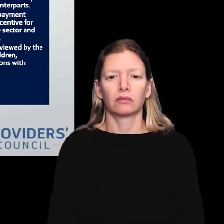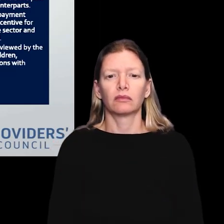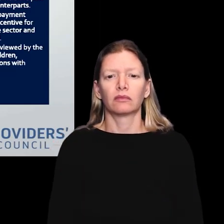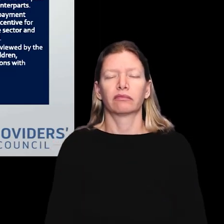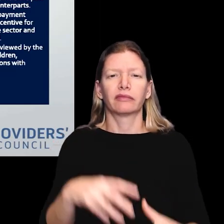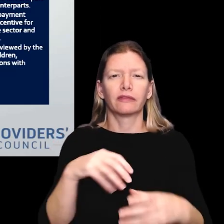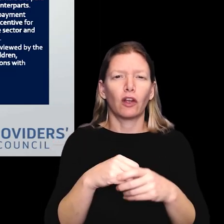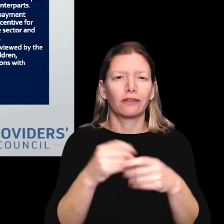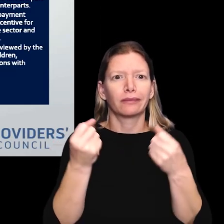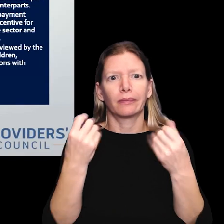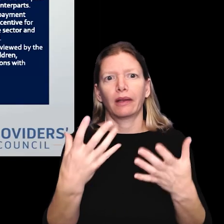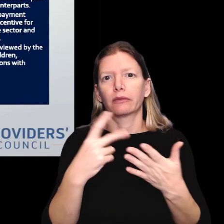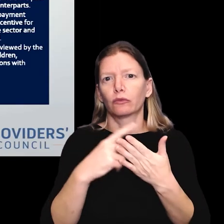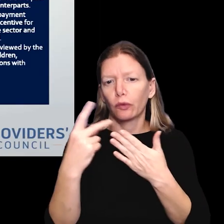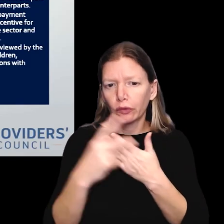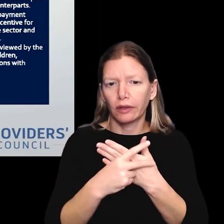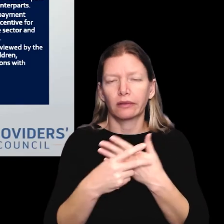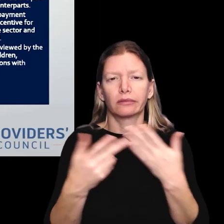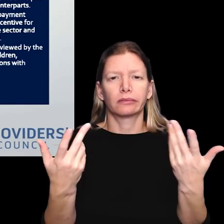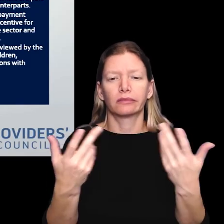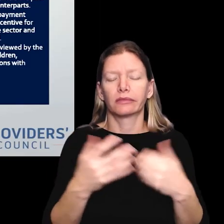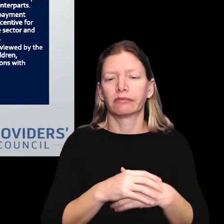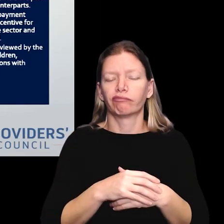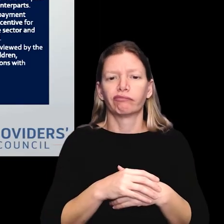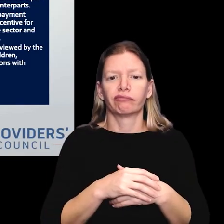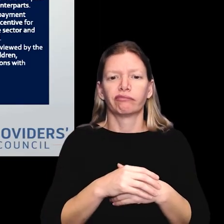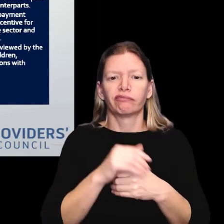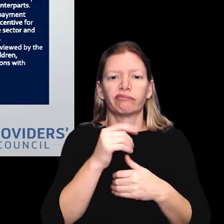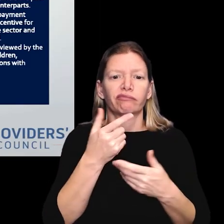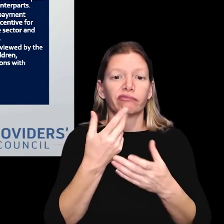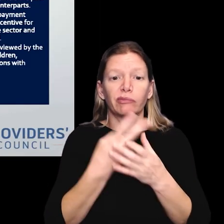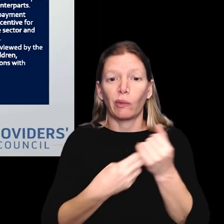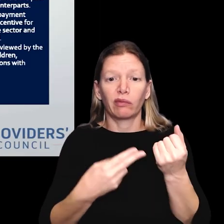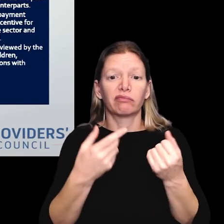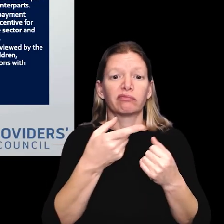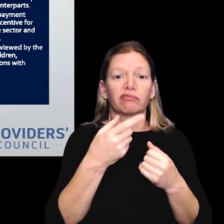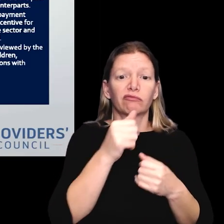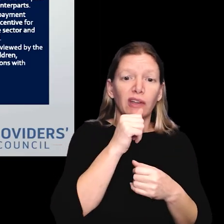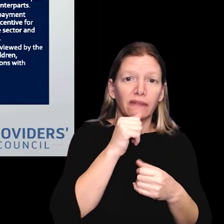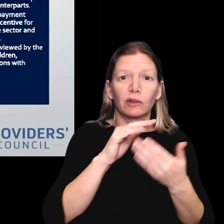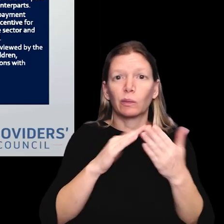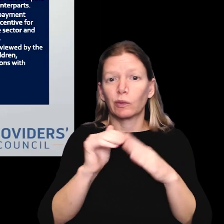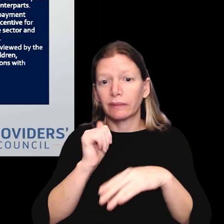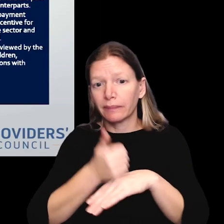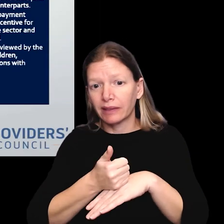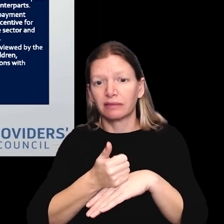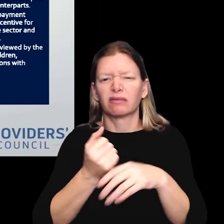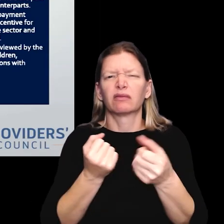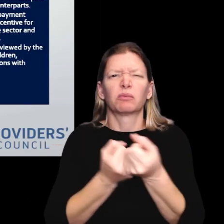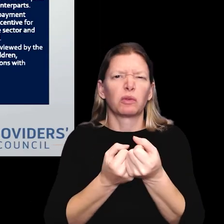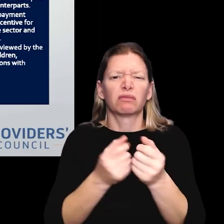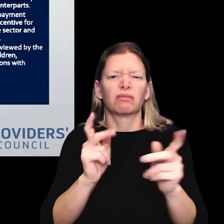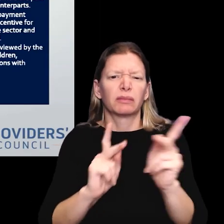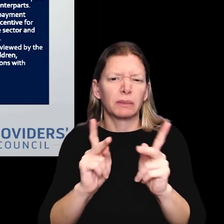and this involves a lot of programs that are private community based nonprofits that